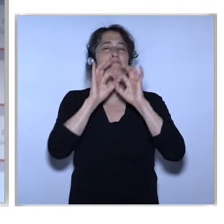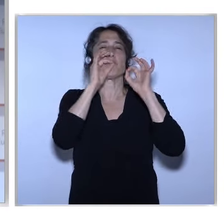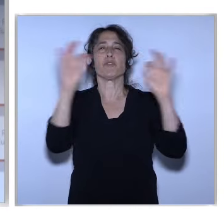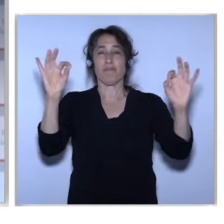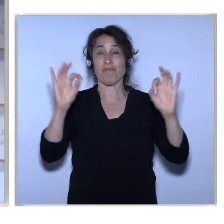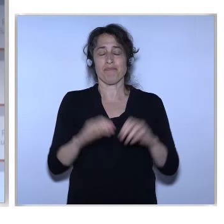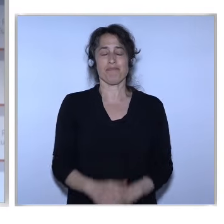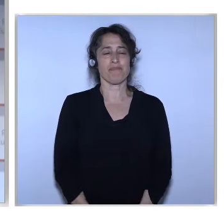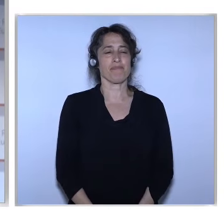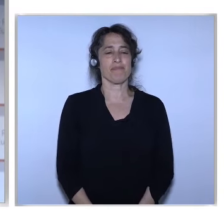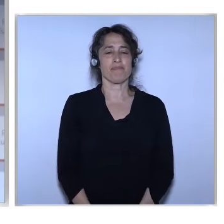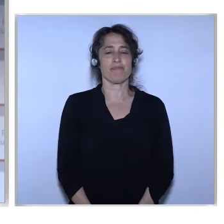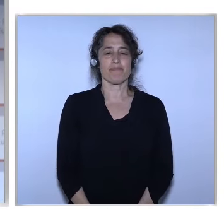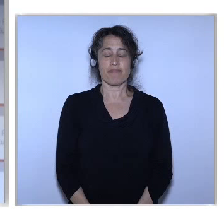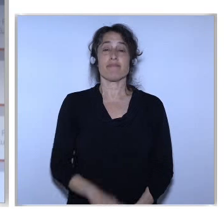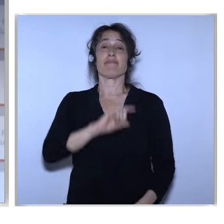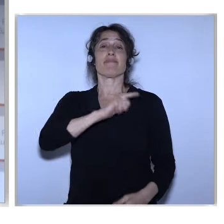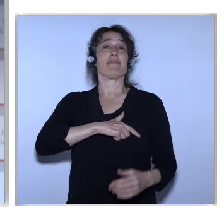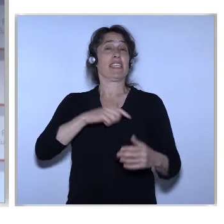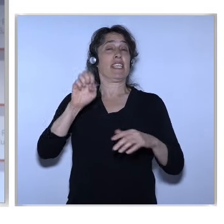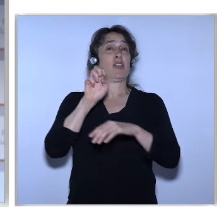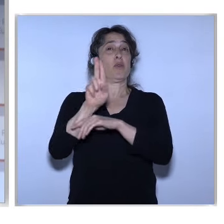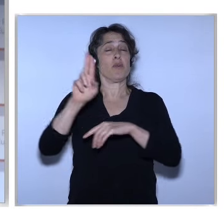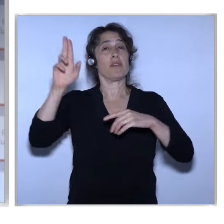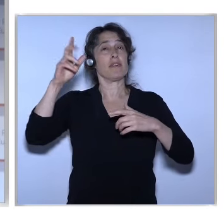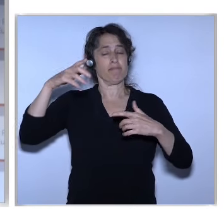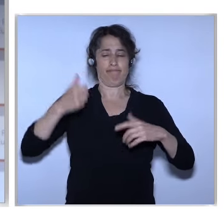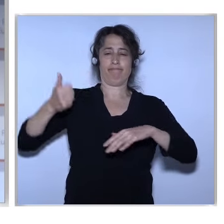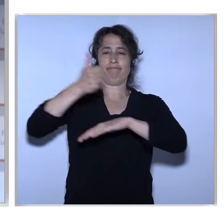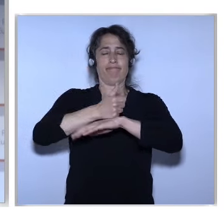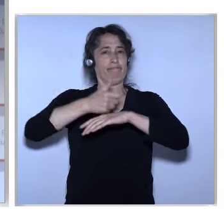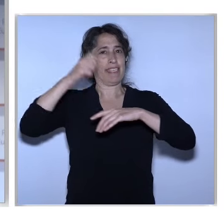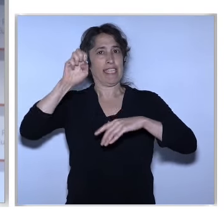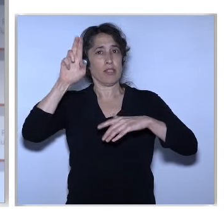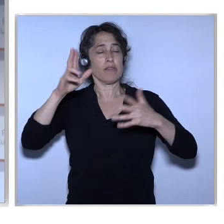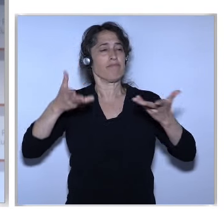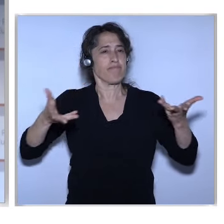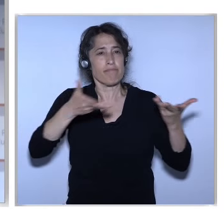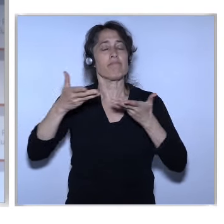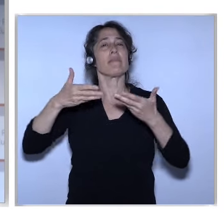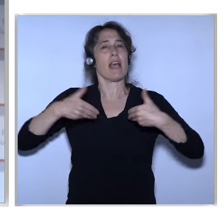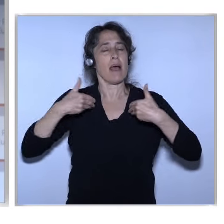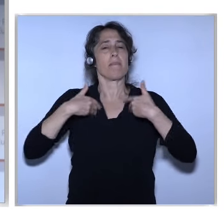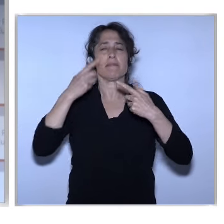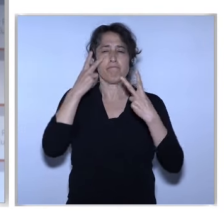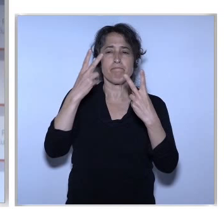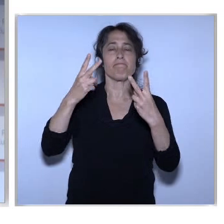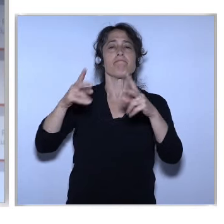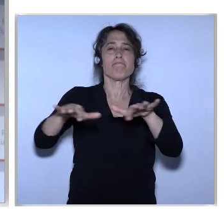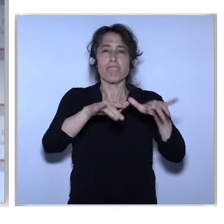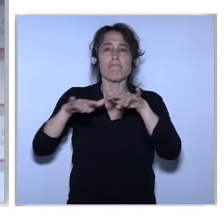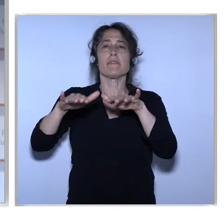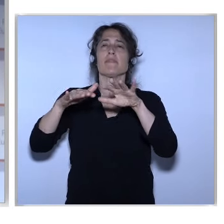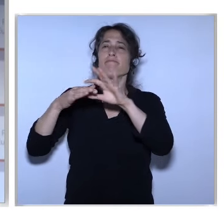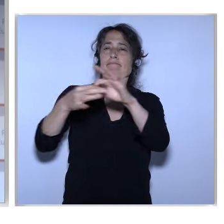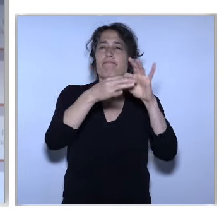and Engage Europe Are built around delivering real benefits for people Competitive